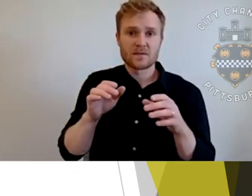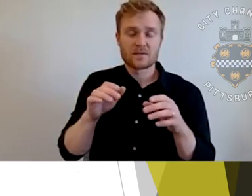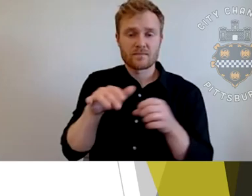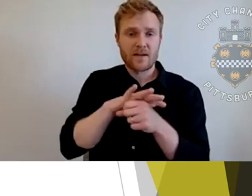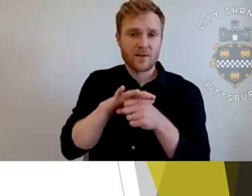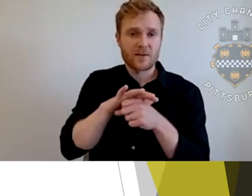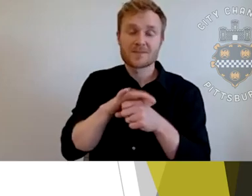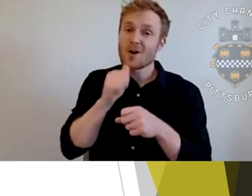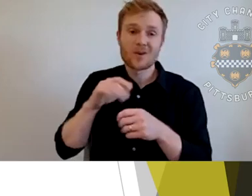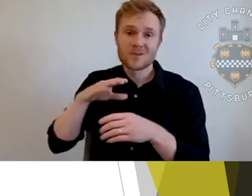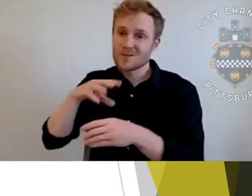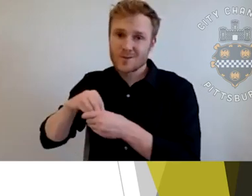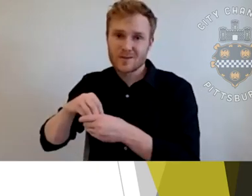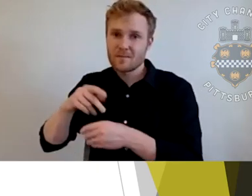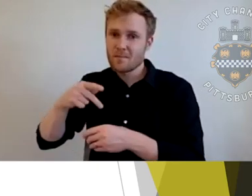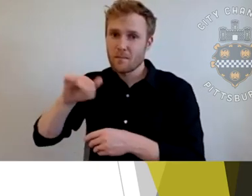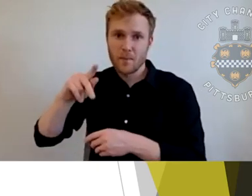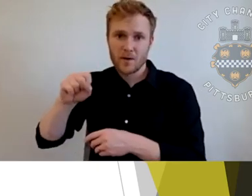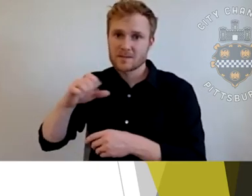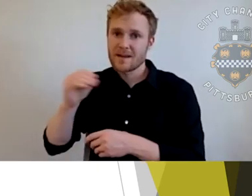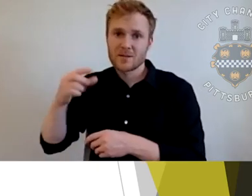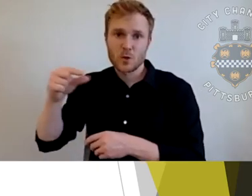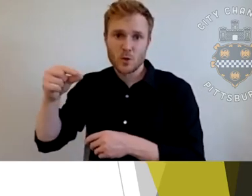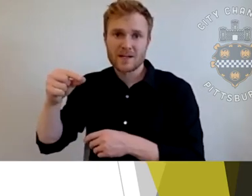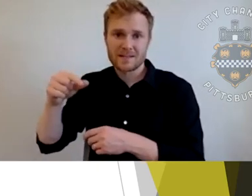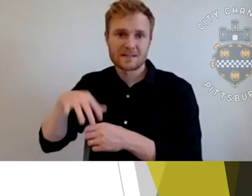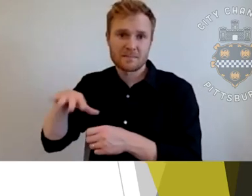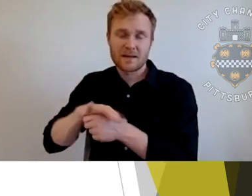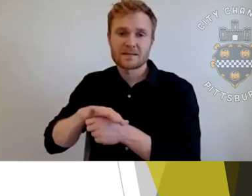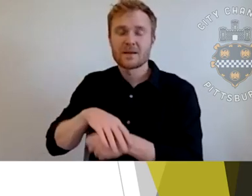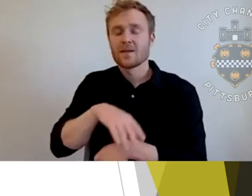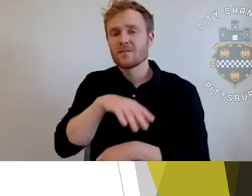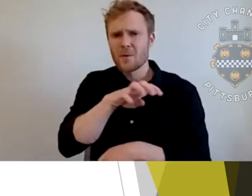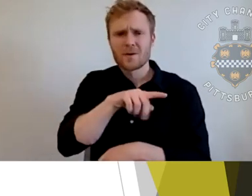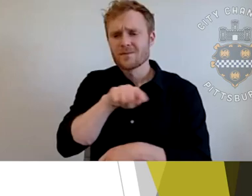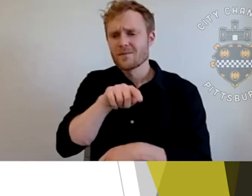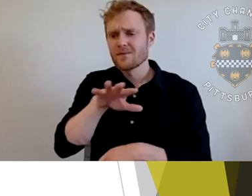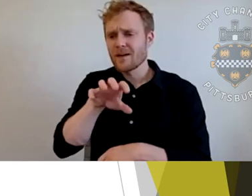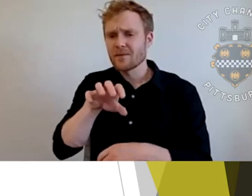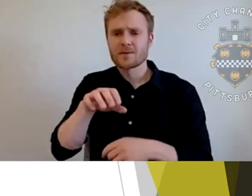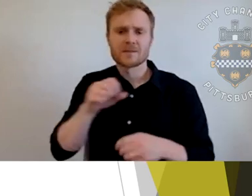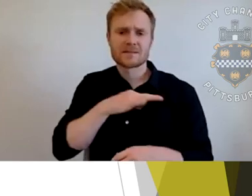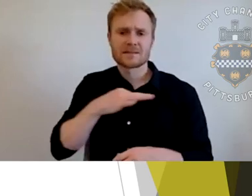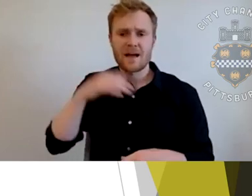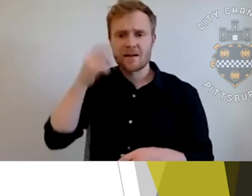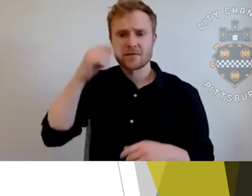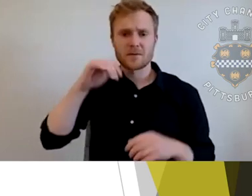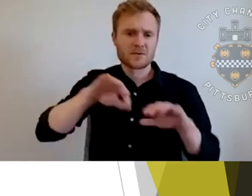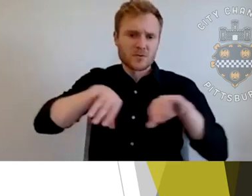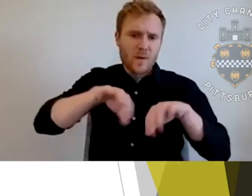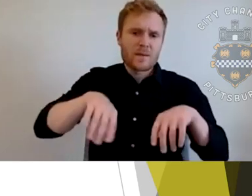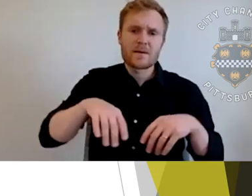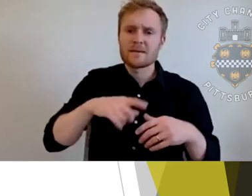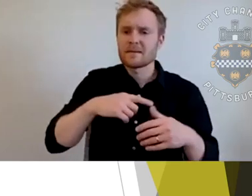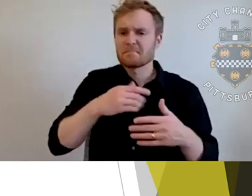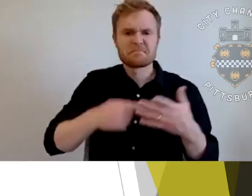400 to 500 staff, people, swimming pools and the whole bit, all of those dependencies that I mentioned before